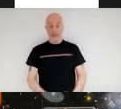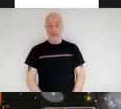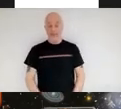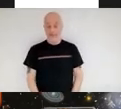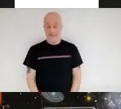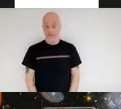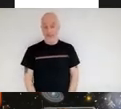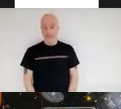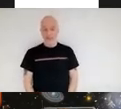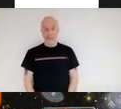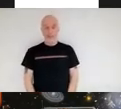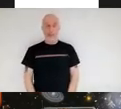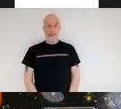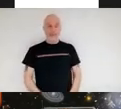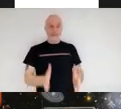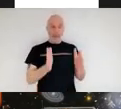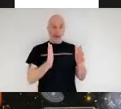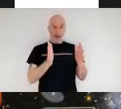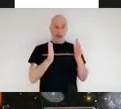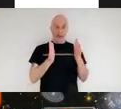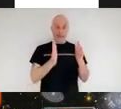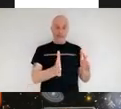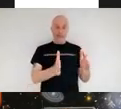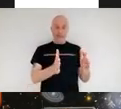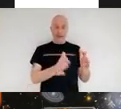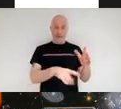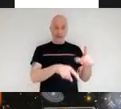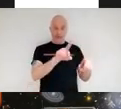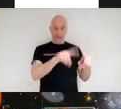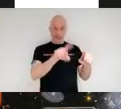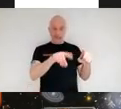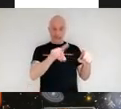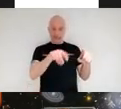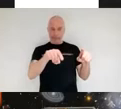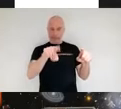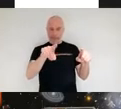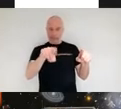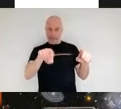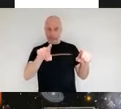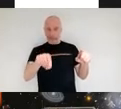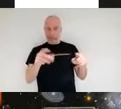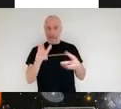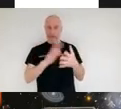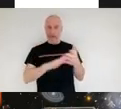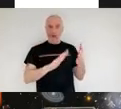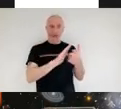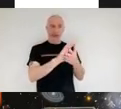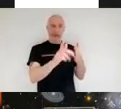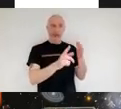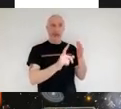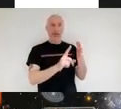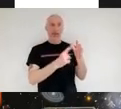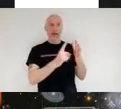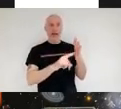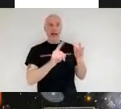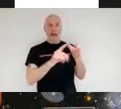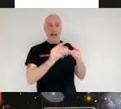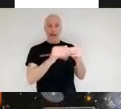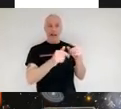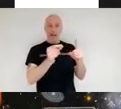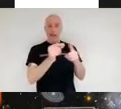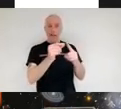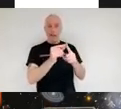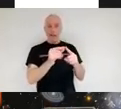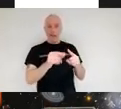a emission spectra an infrared emission spectra that was taken from comet hailbot and we get these peaks these